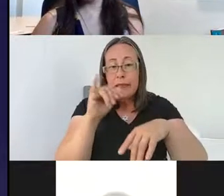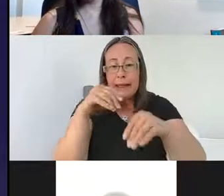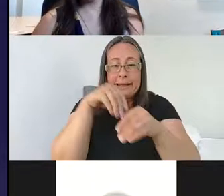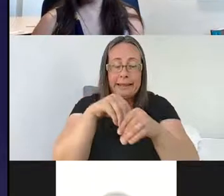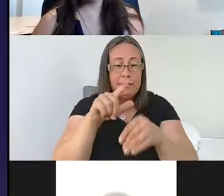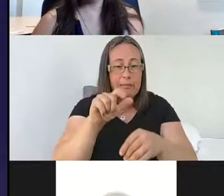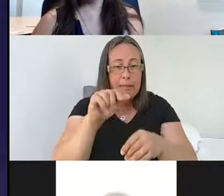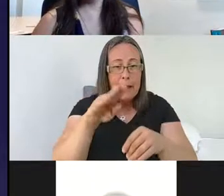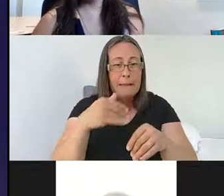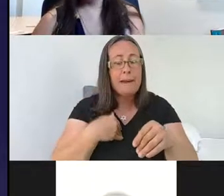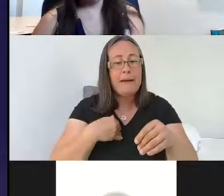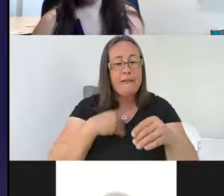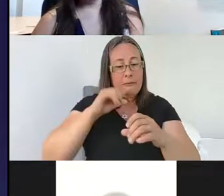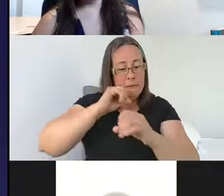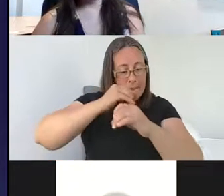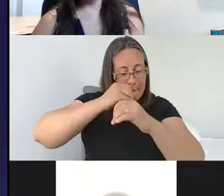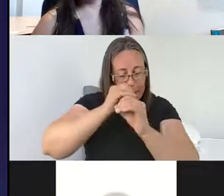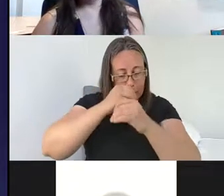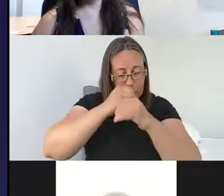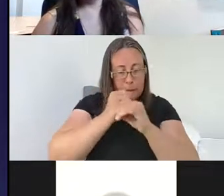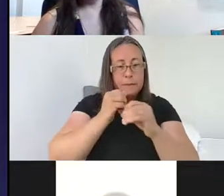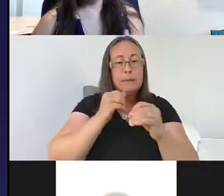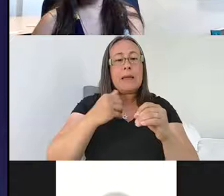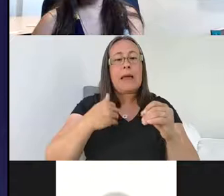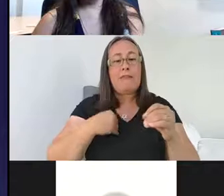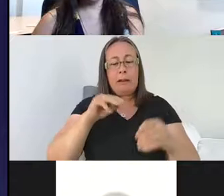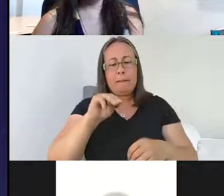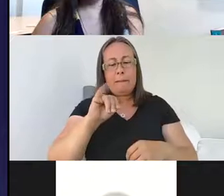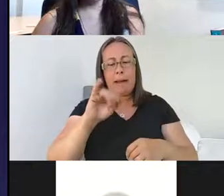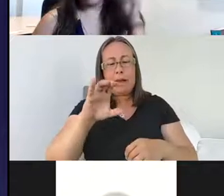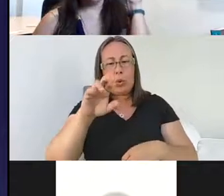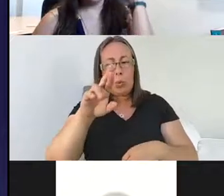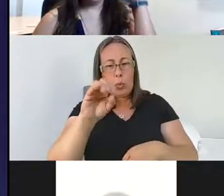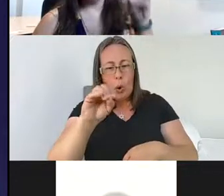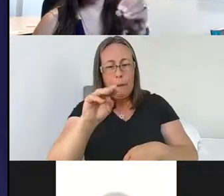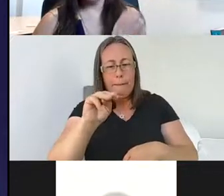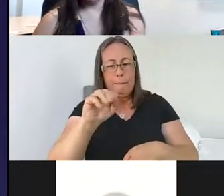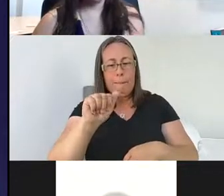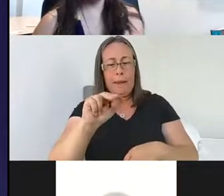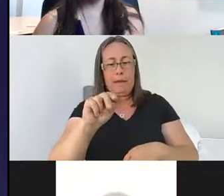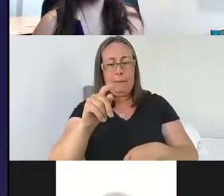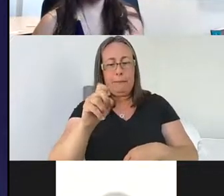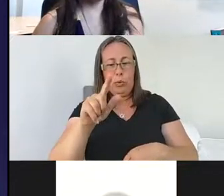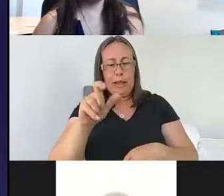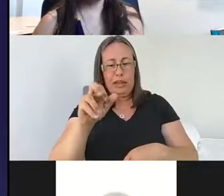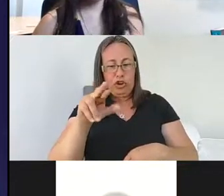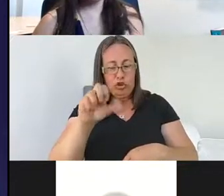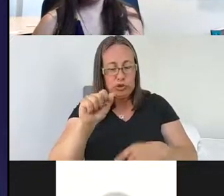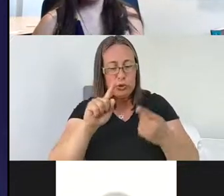microscope with our preparation, some micromanipulators to be able to kind of really finally approach these cells